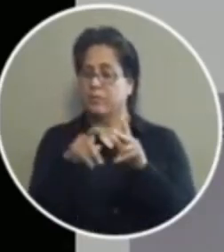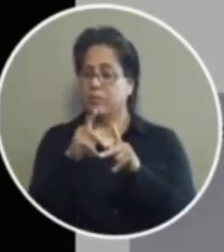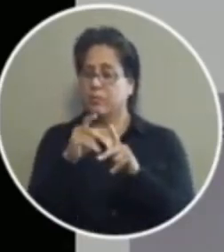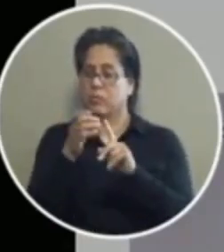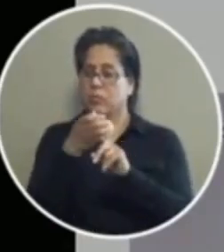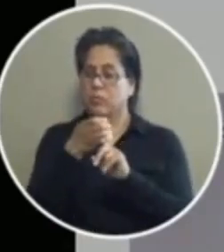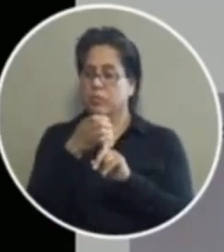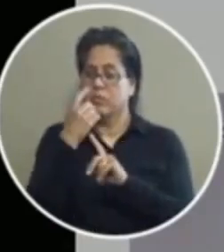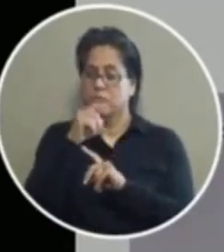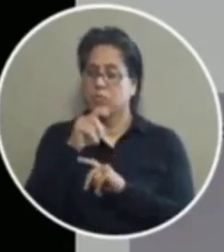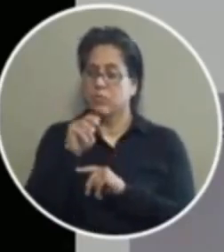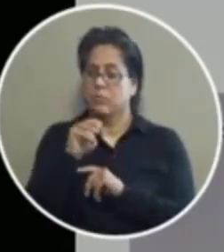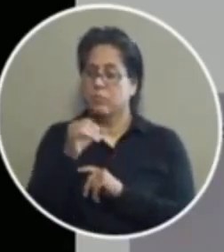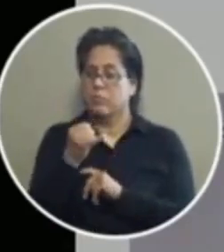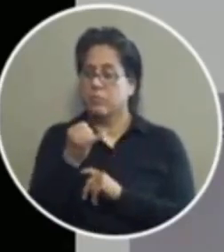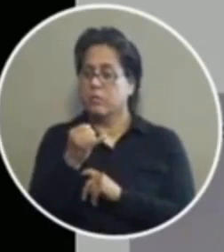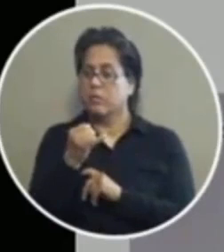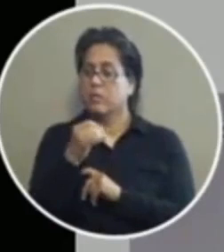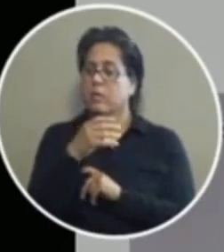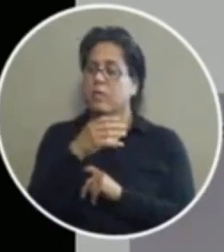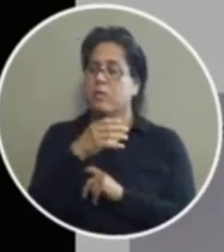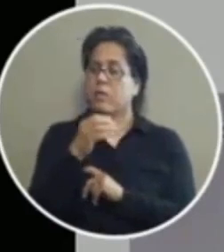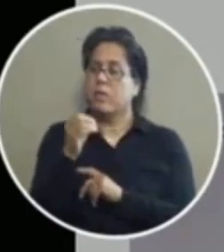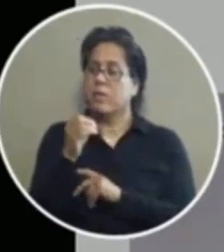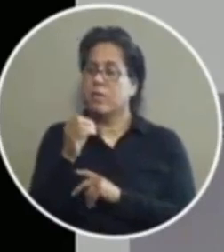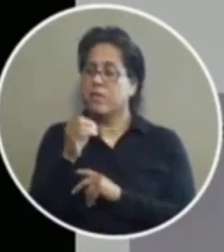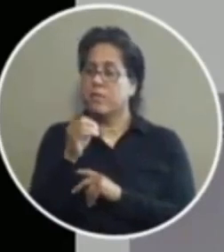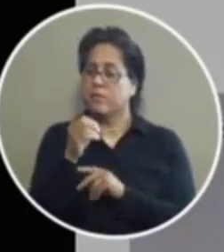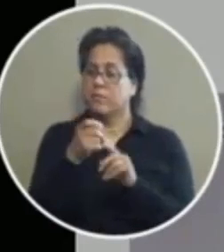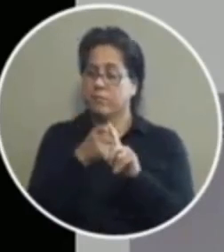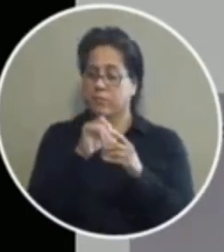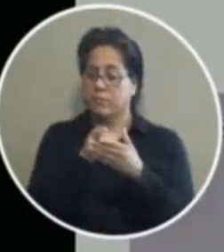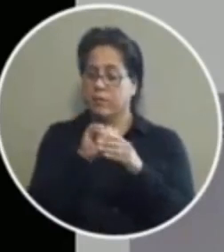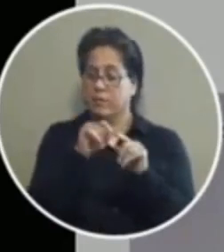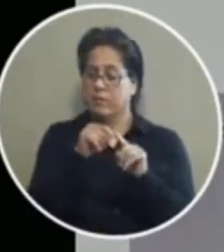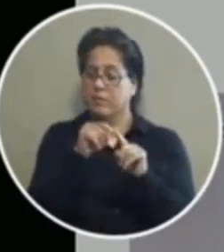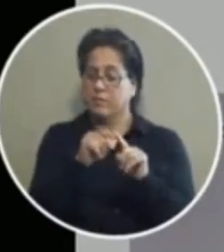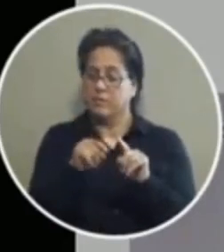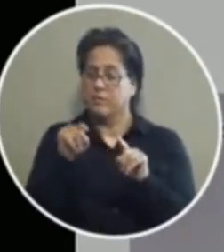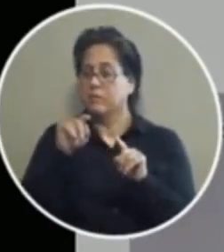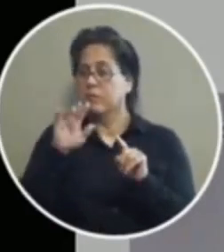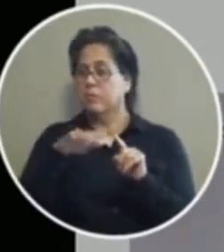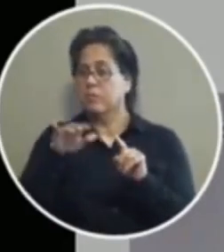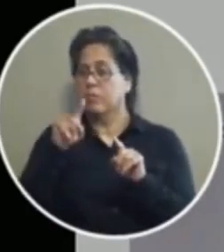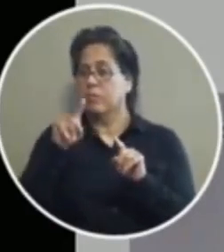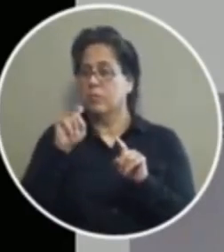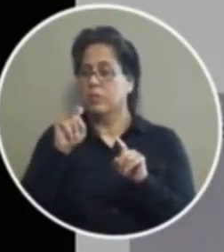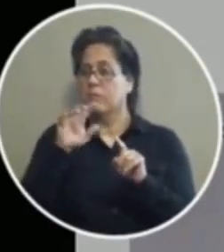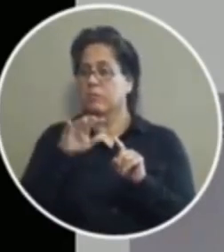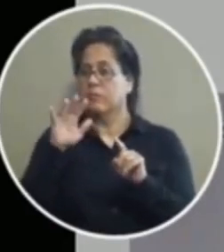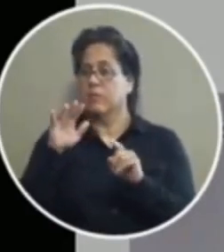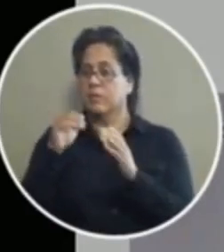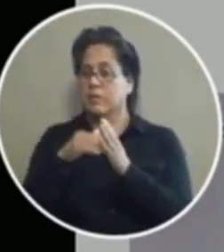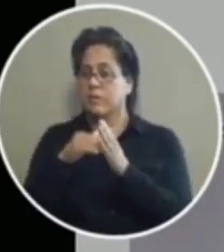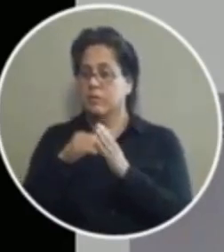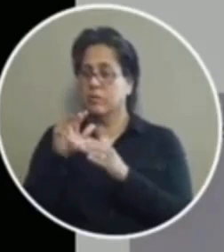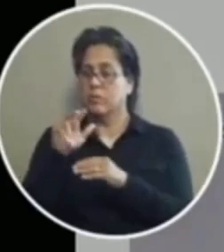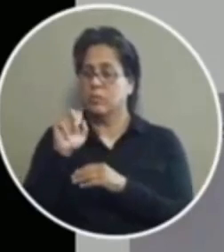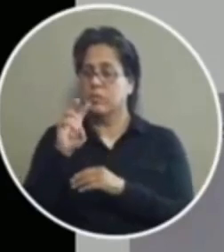arrested for misdemeanor marijuana offenses the amount spent on those was approximately 165 360